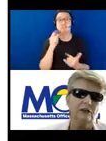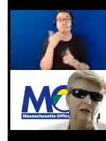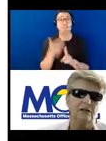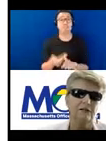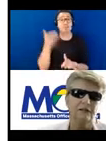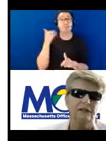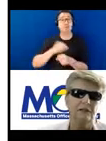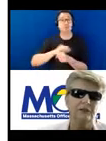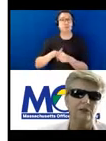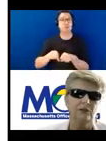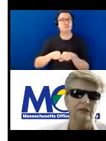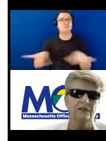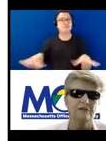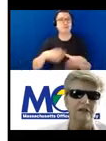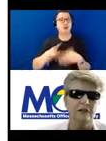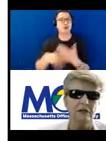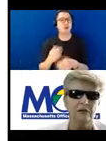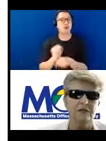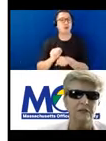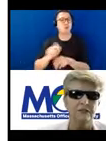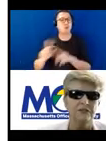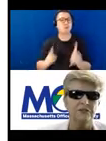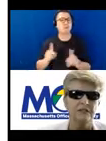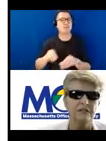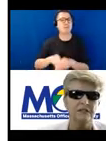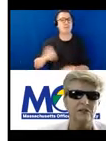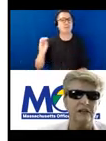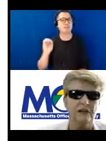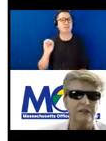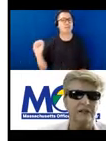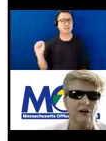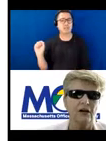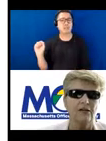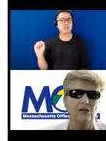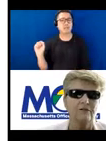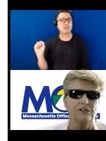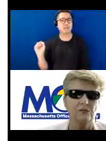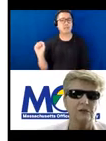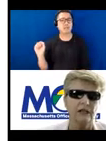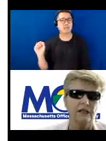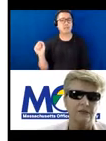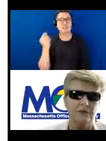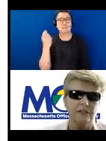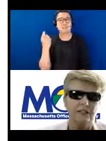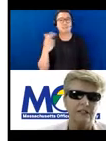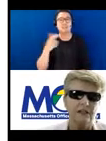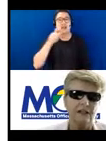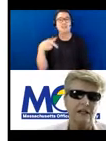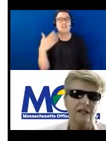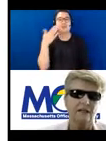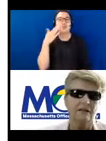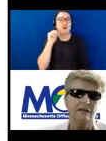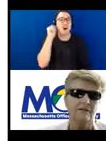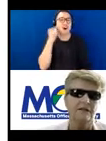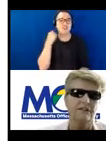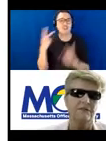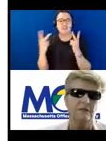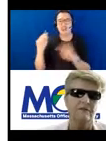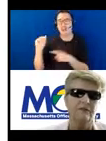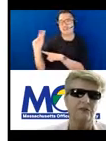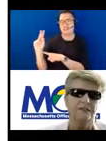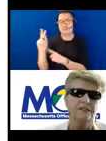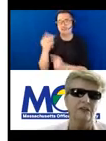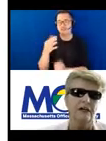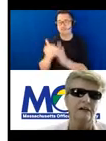all of the employees around the Commonwealth of Massachusetts did not have to be audio-visual experts. And there's,